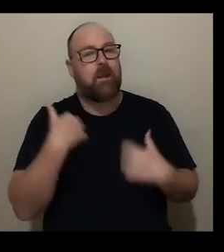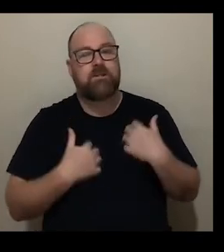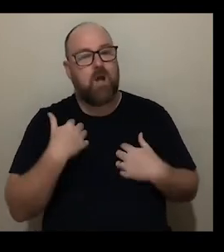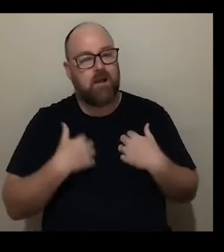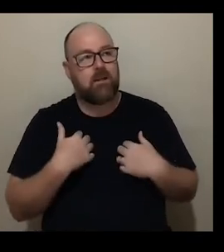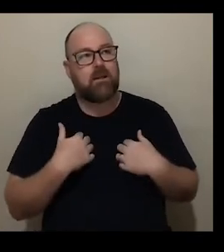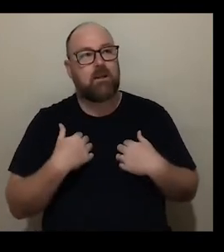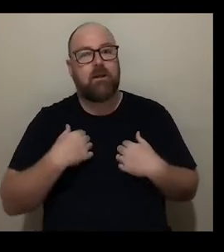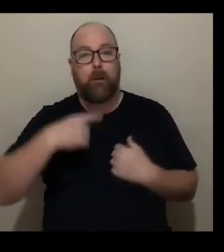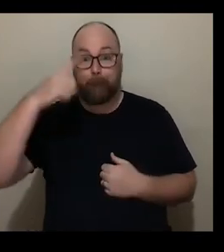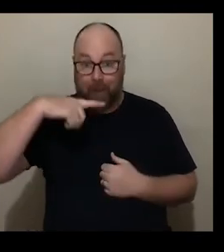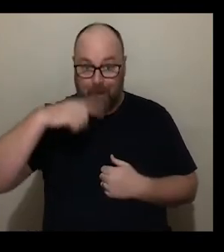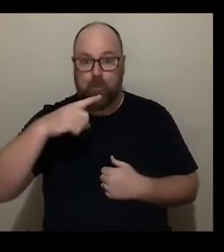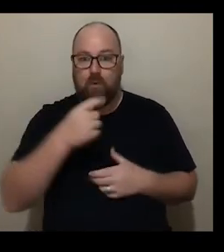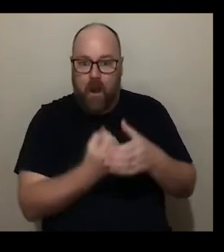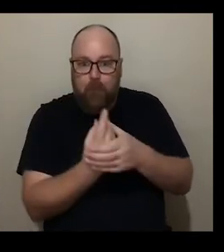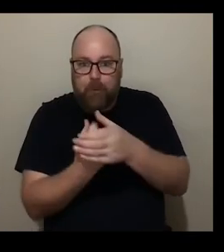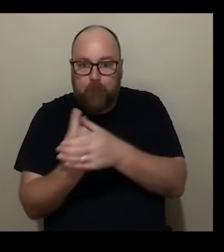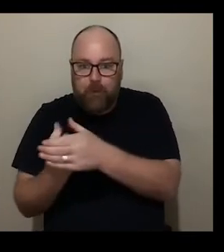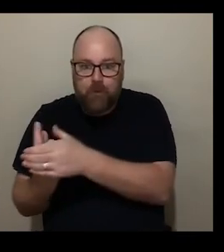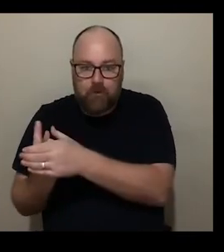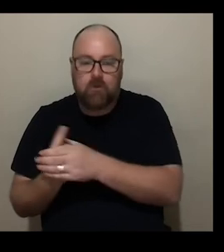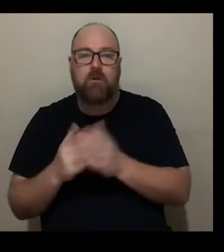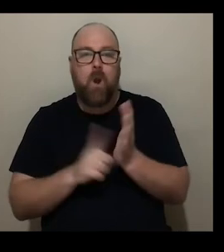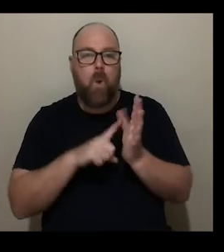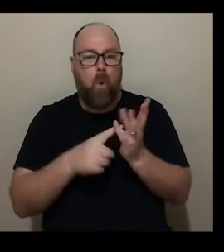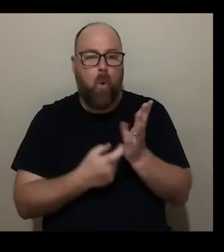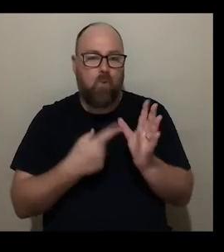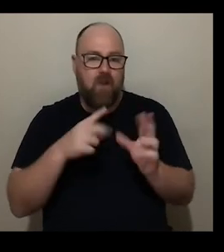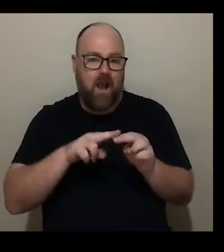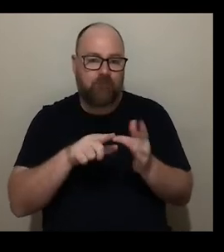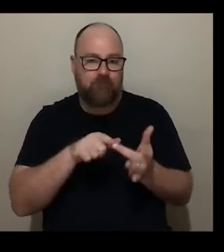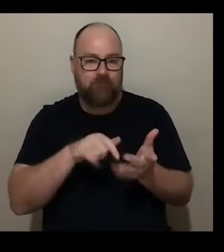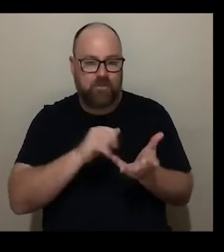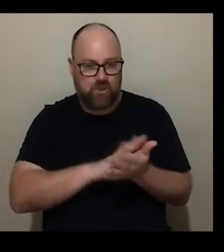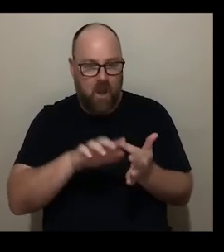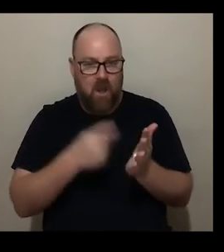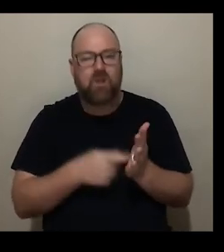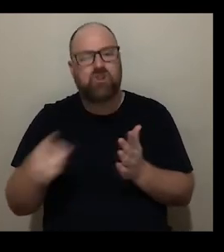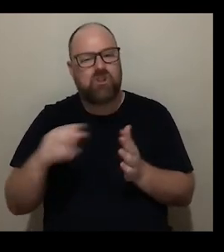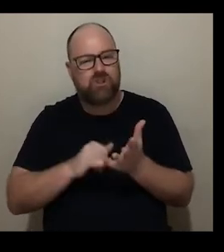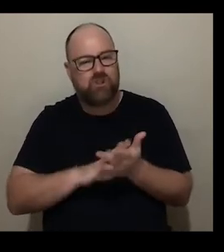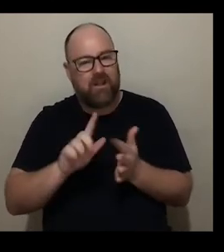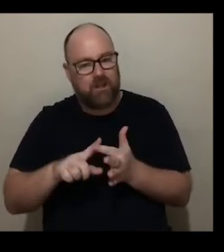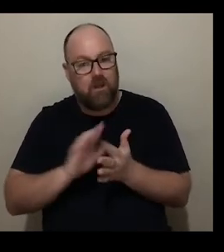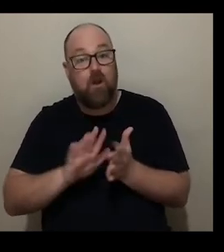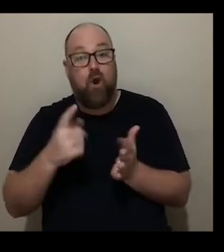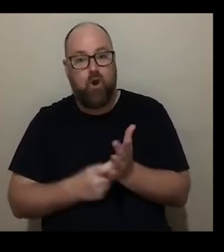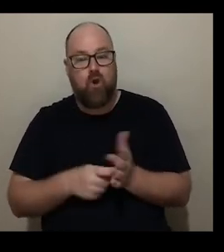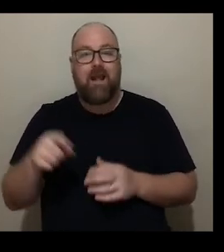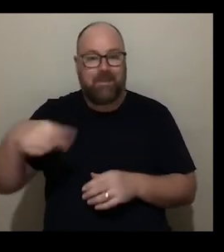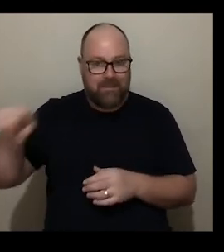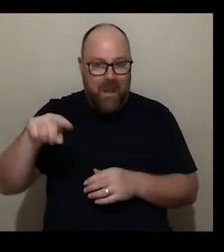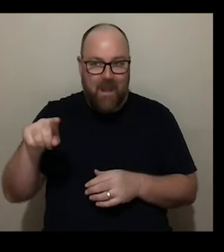exciting people coming through uh laura fisher for example uses she her pronouns they are a